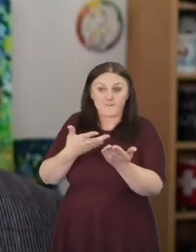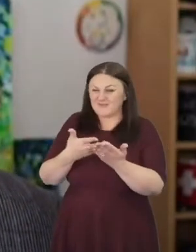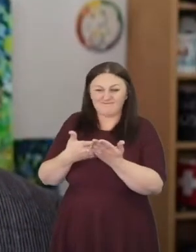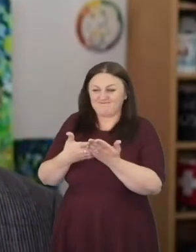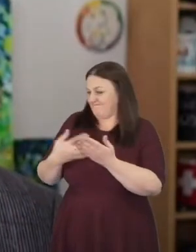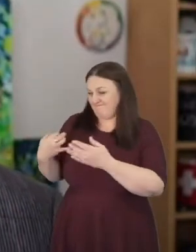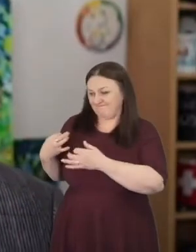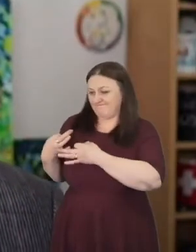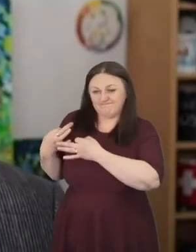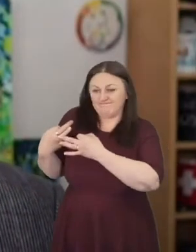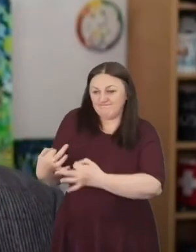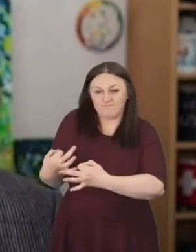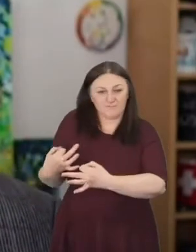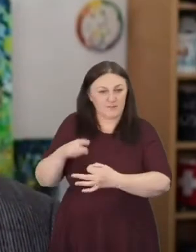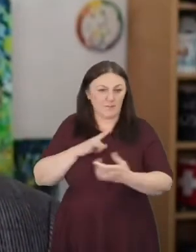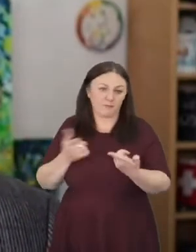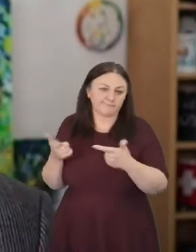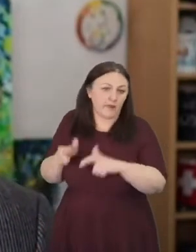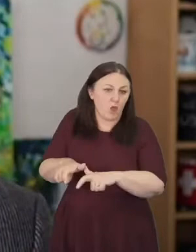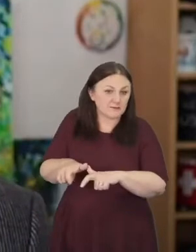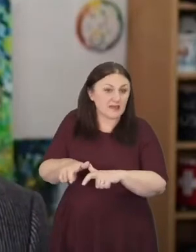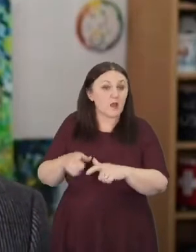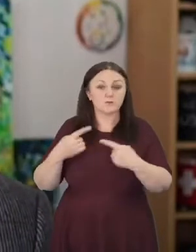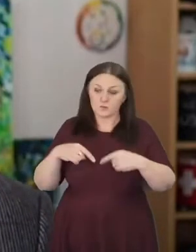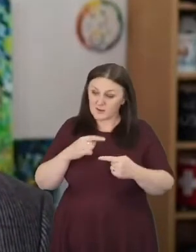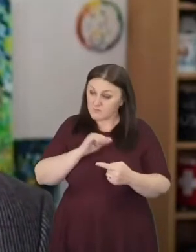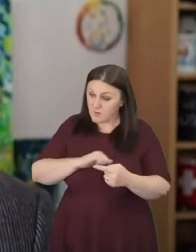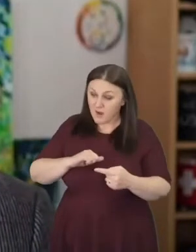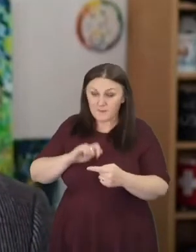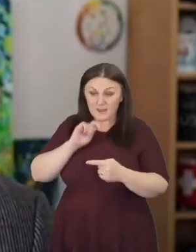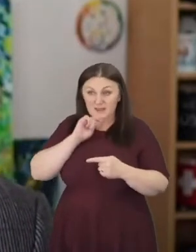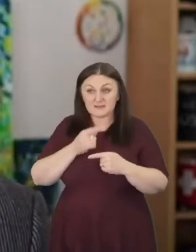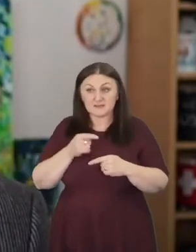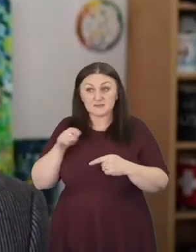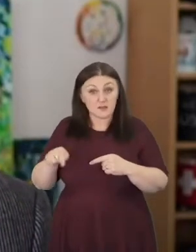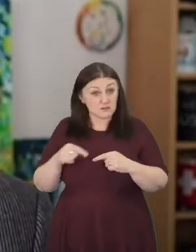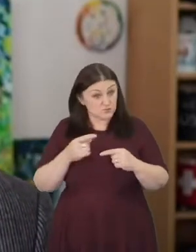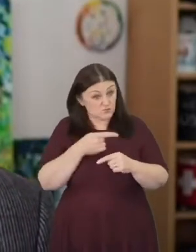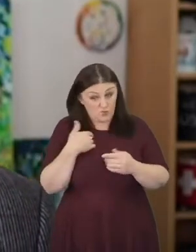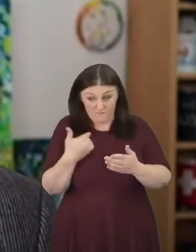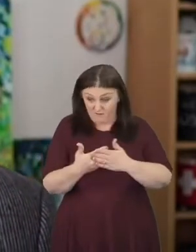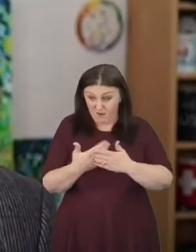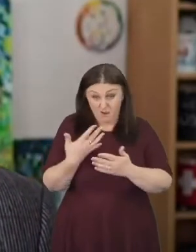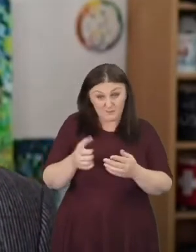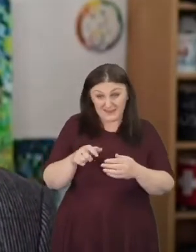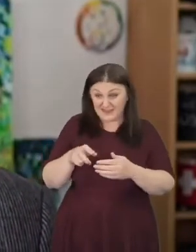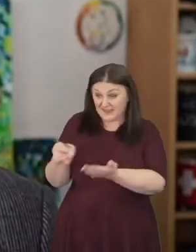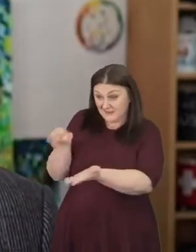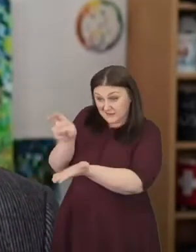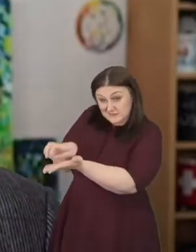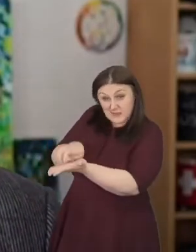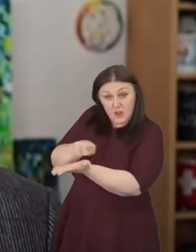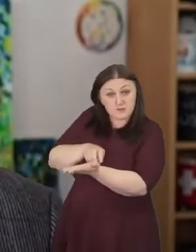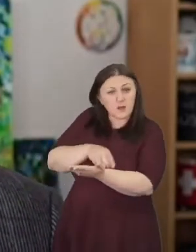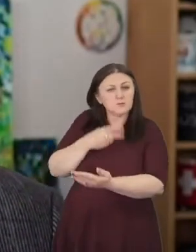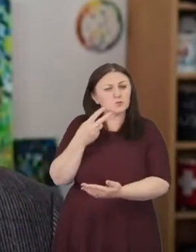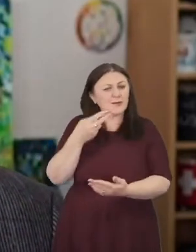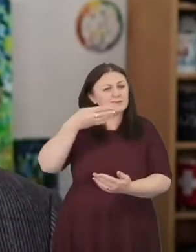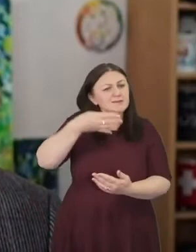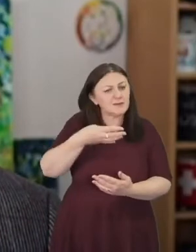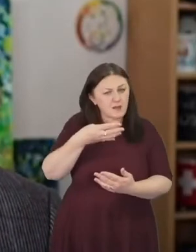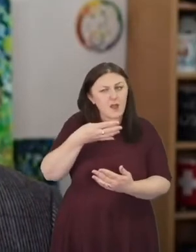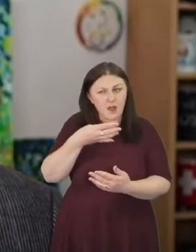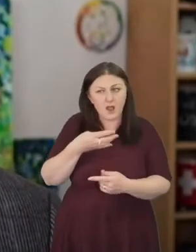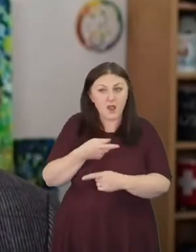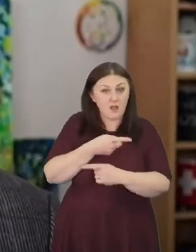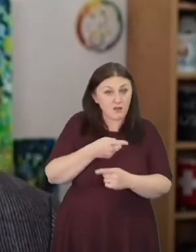in their churches but we've promised those clusters. think we have 29 signed up so far who want to